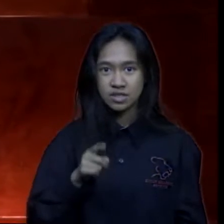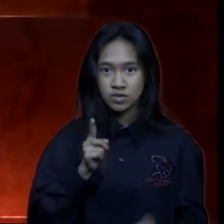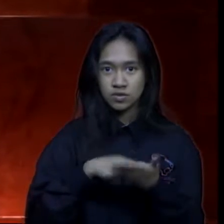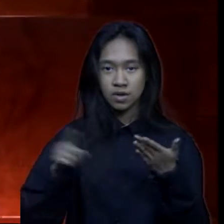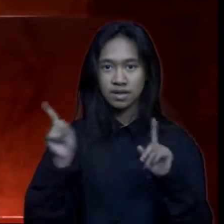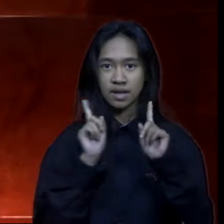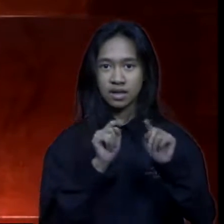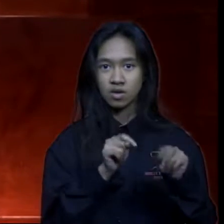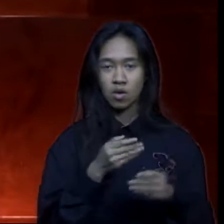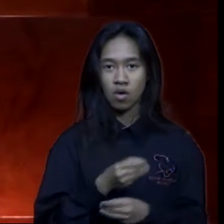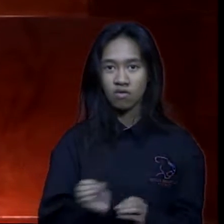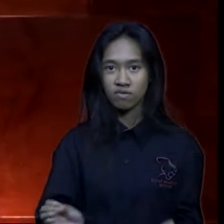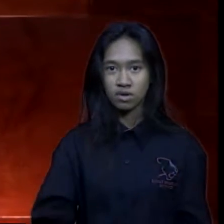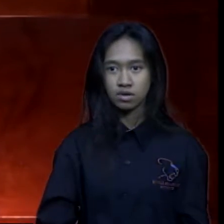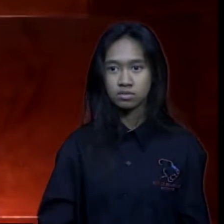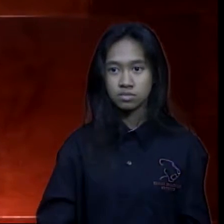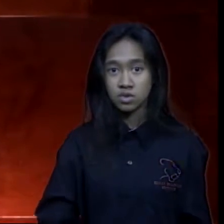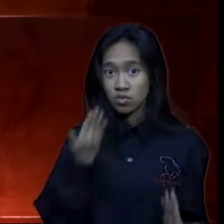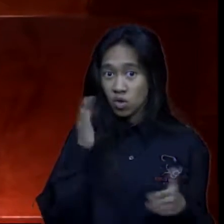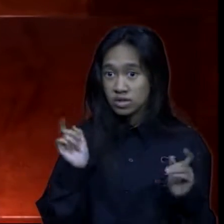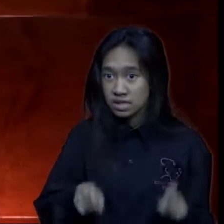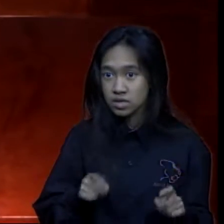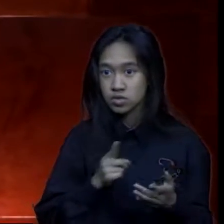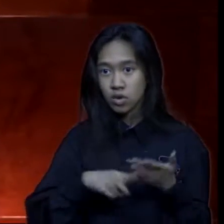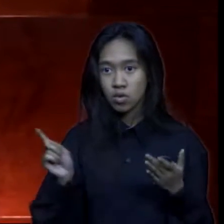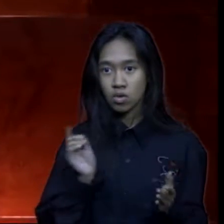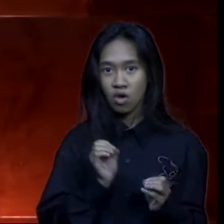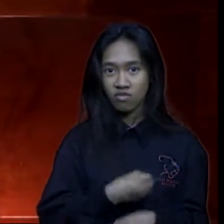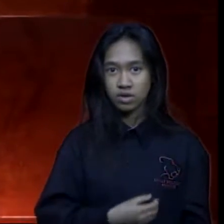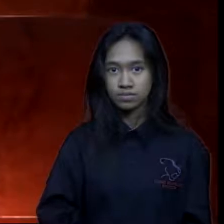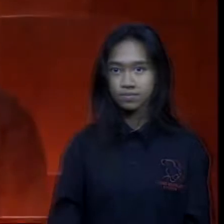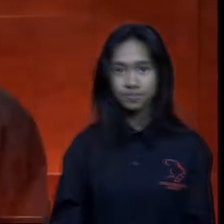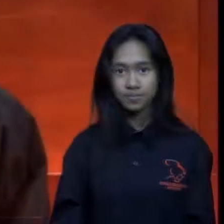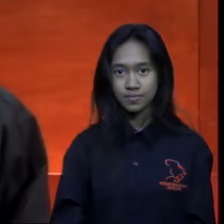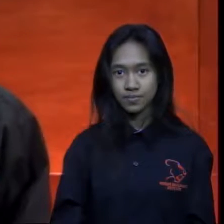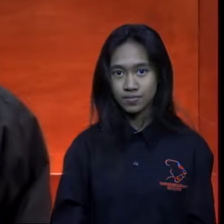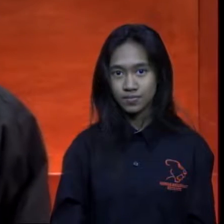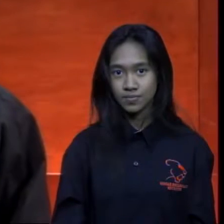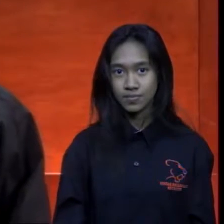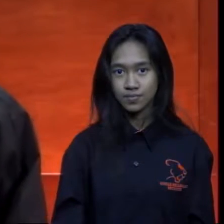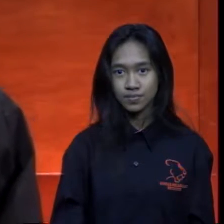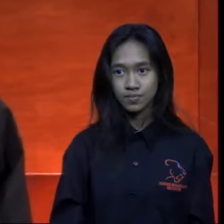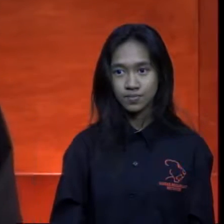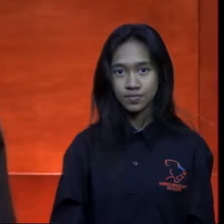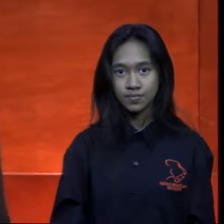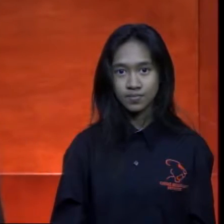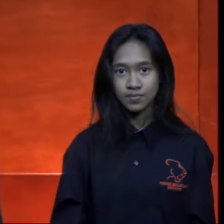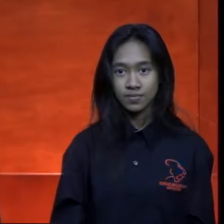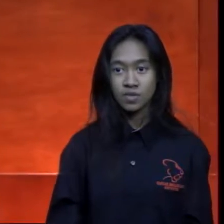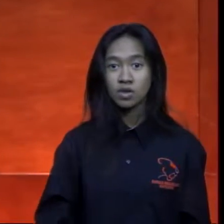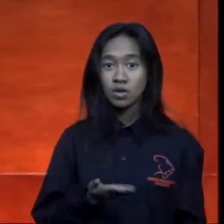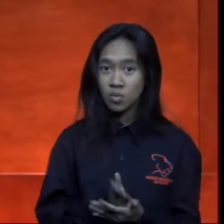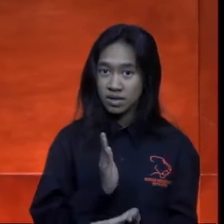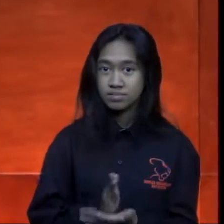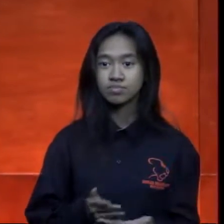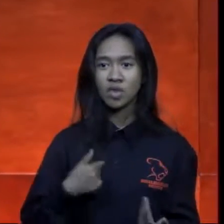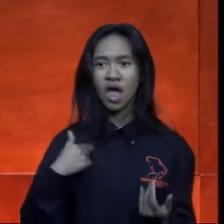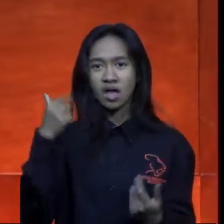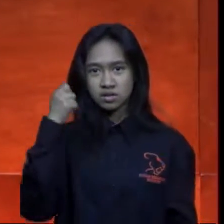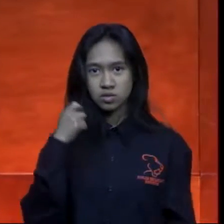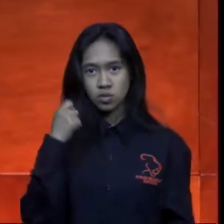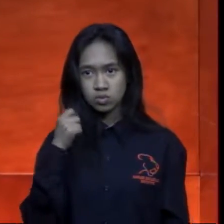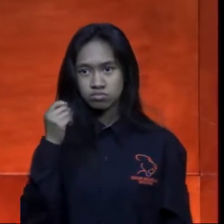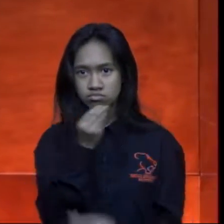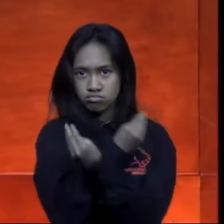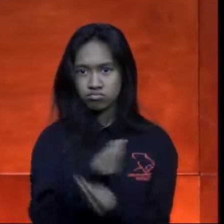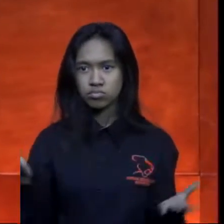don't know if you need it check with the attendance office all righty and there are some scholarships offerings you should know